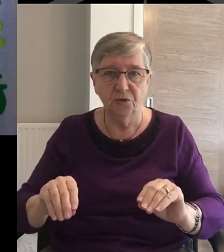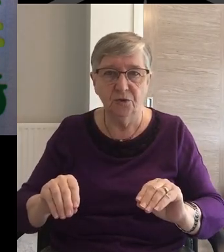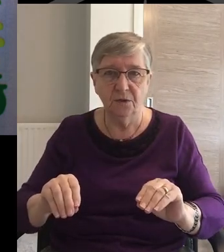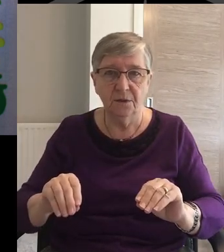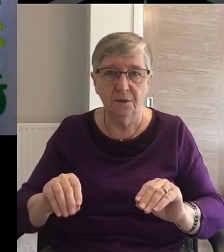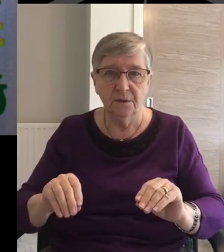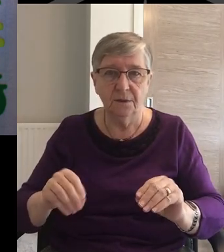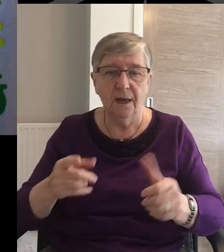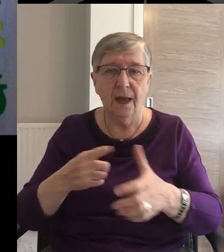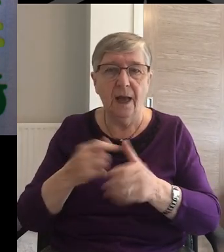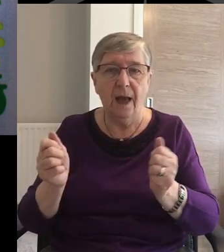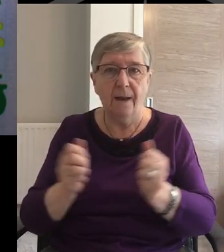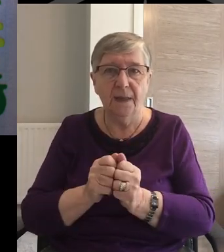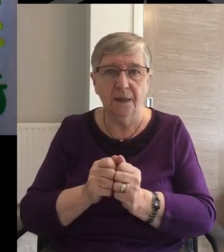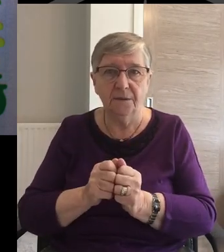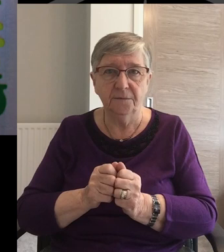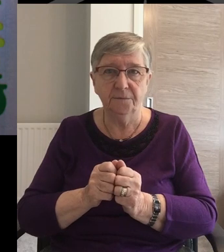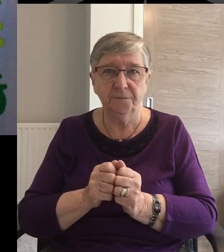Amen